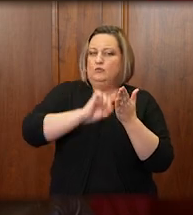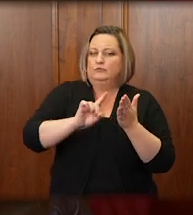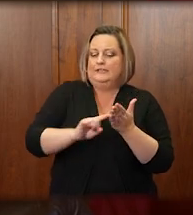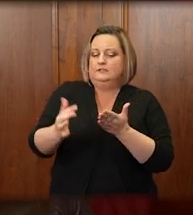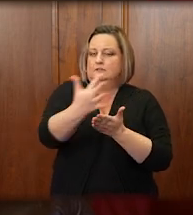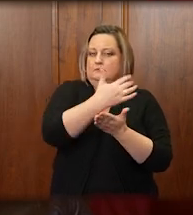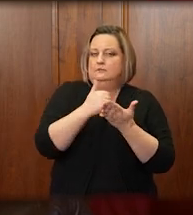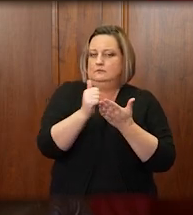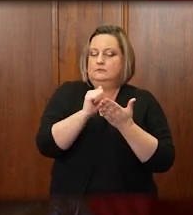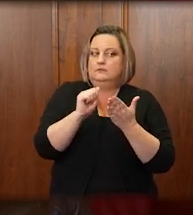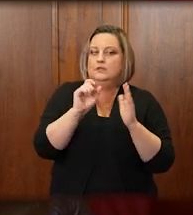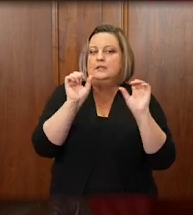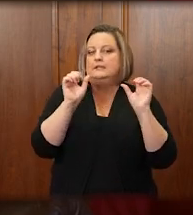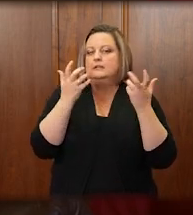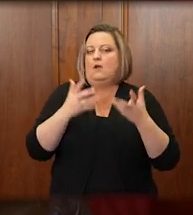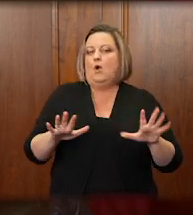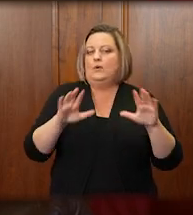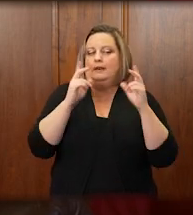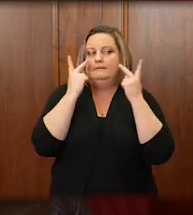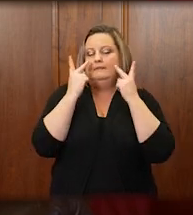to Justice Commission's webpage.